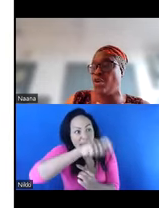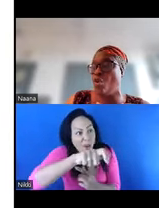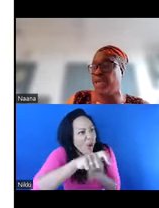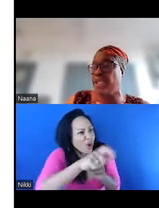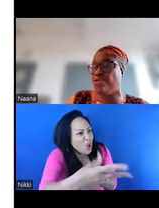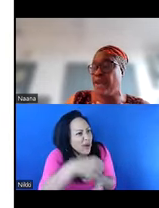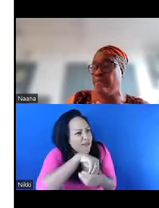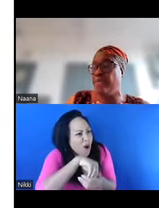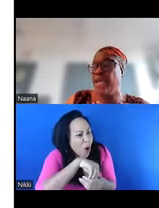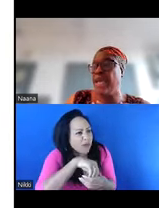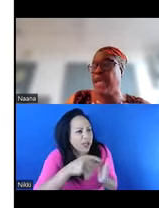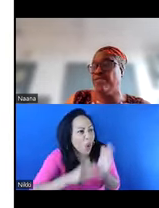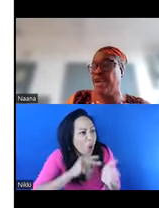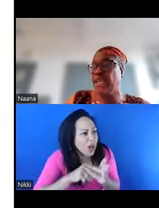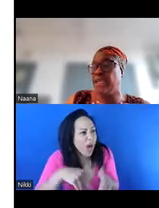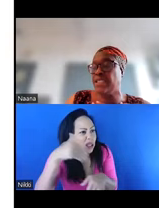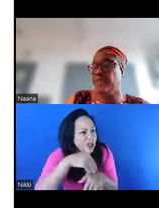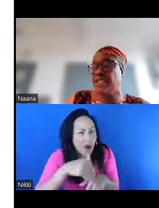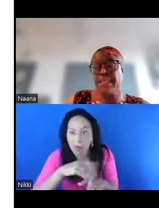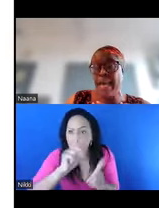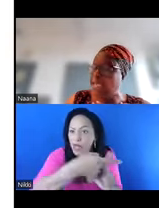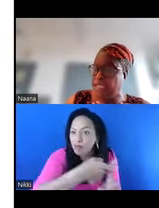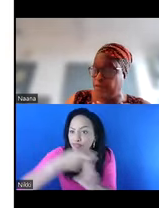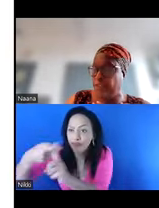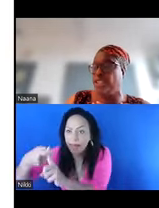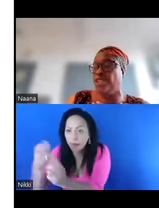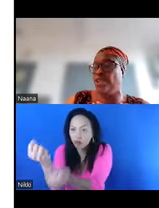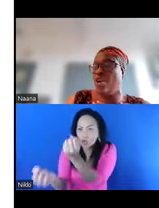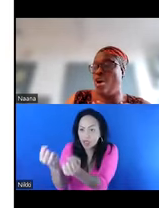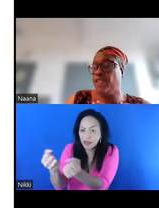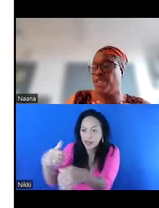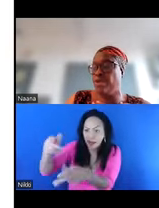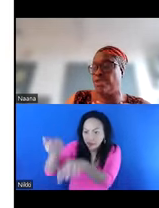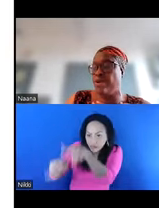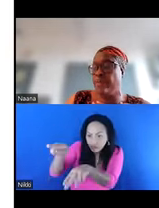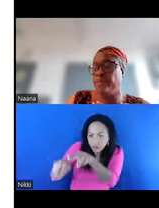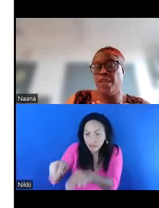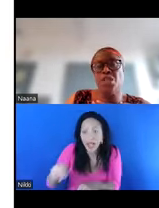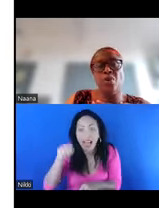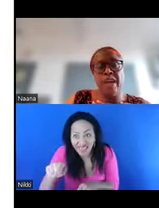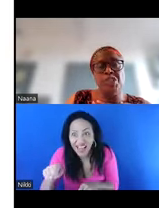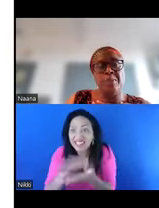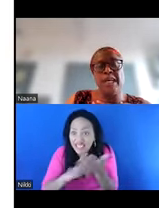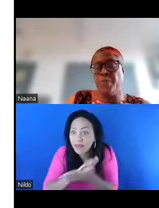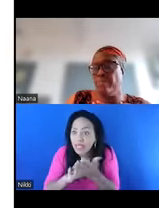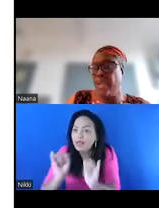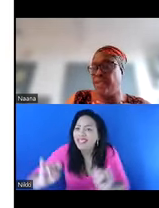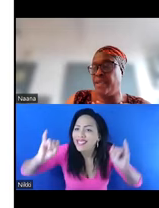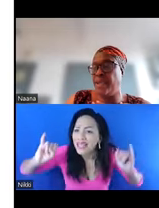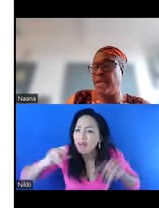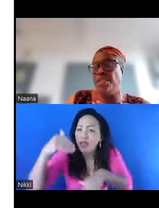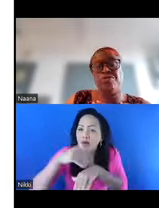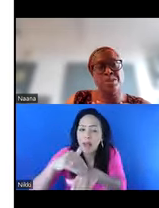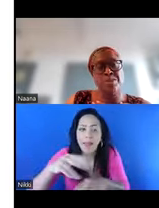serious and organized crime and gun-related activities. That is the definition of a serious crime. So FGM has been